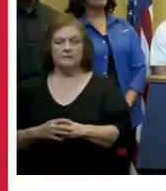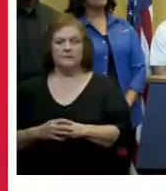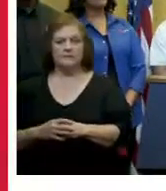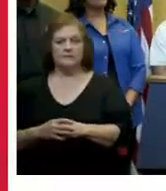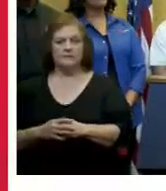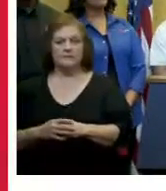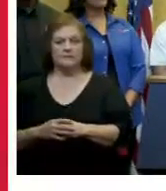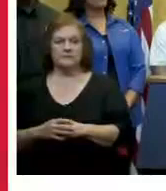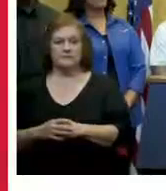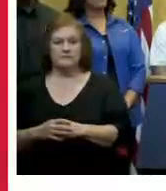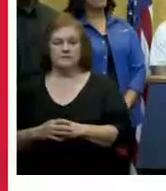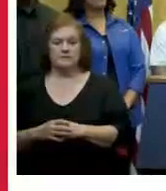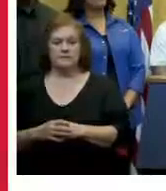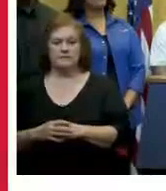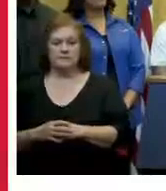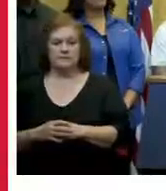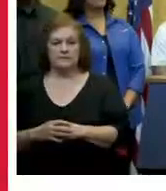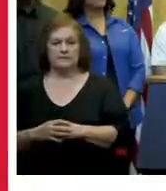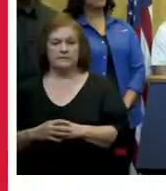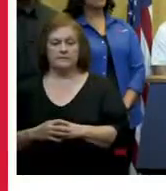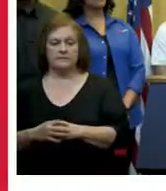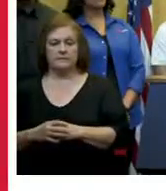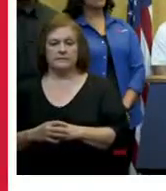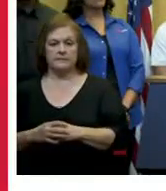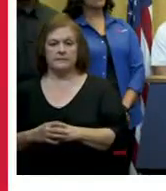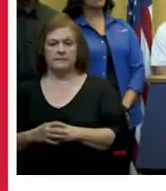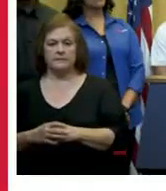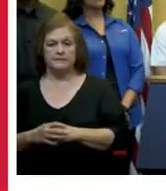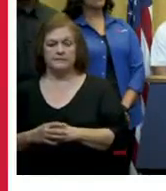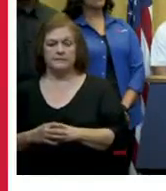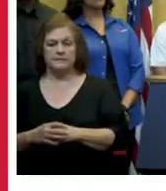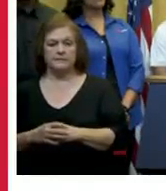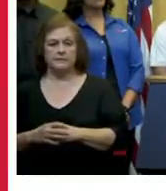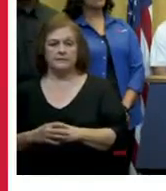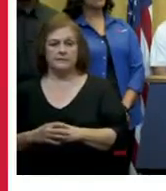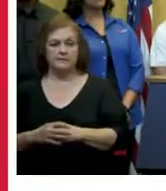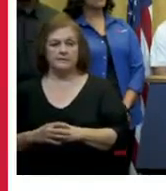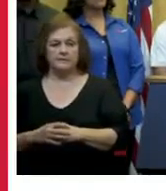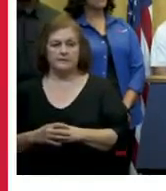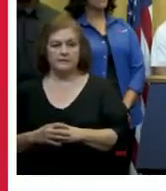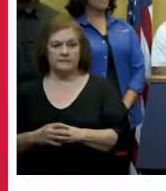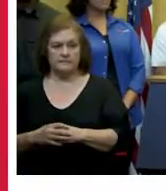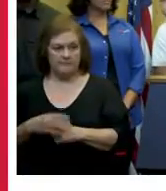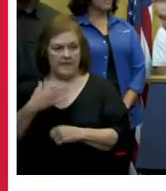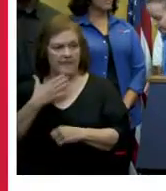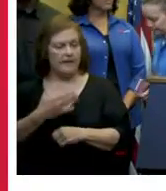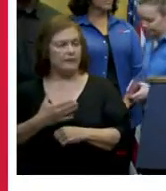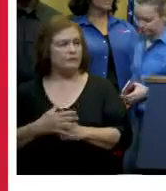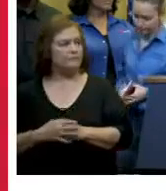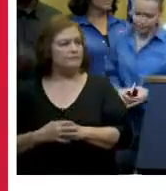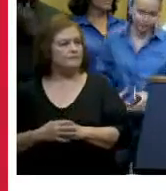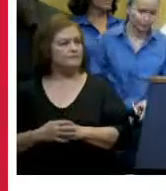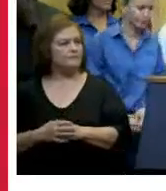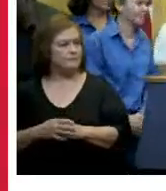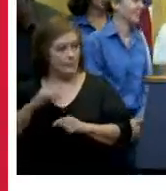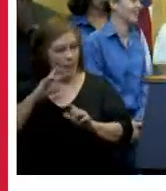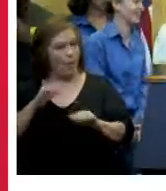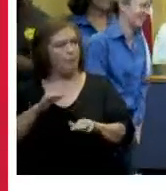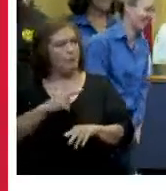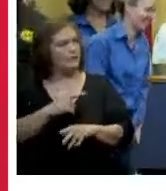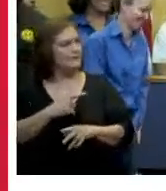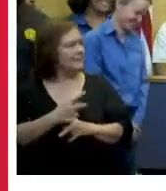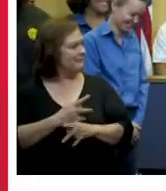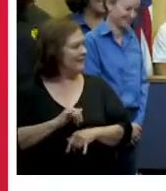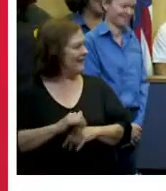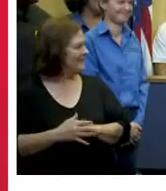porque como a las ocho de esta noche se va a ser un poquito peligroso gracias thank you so much i was hoping you would keep